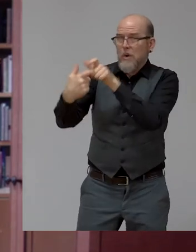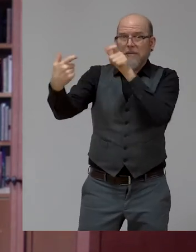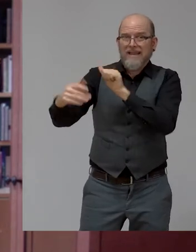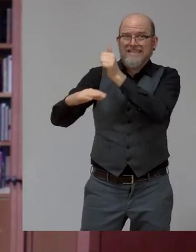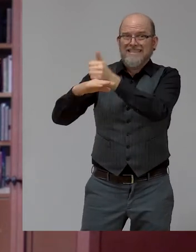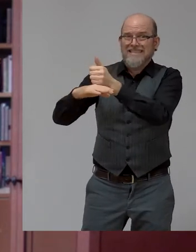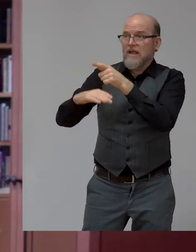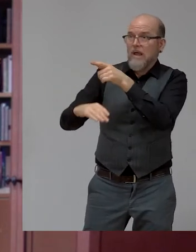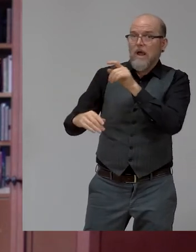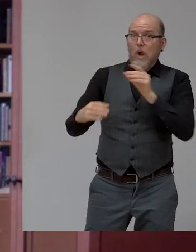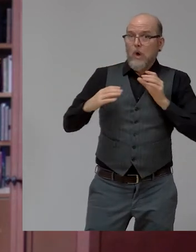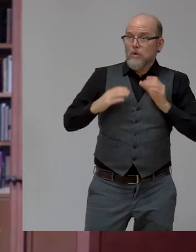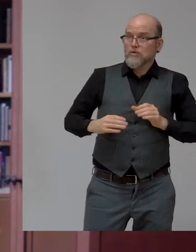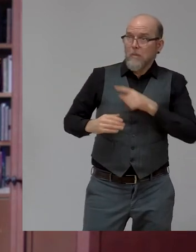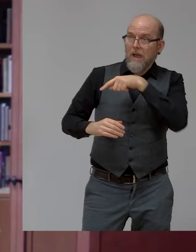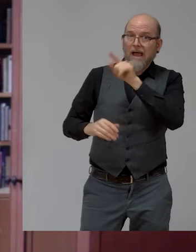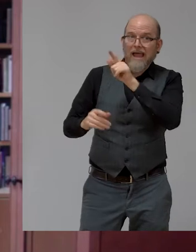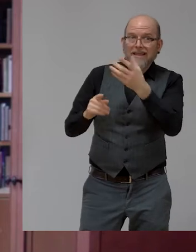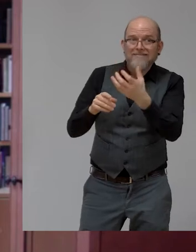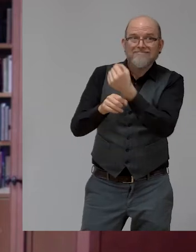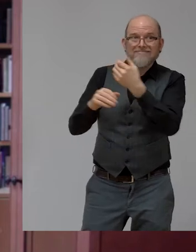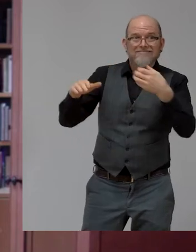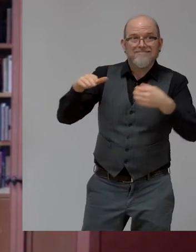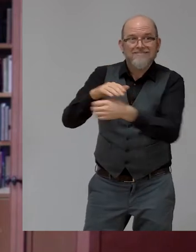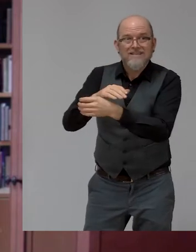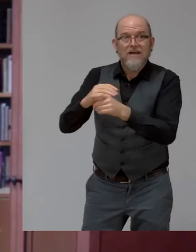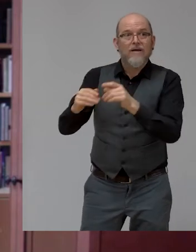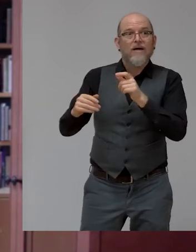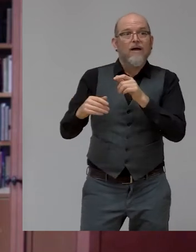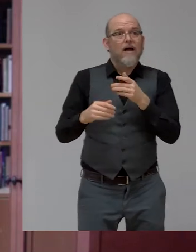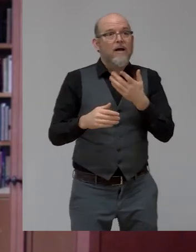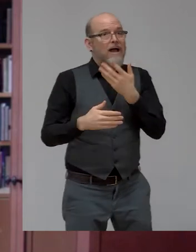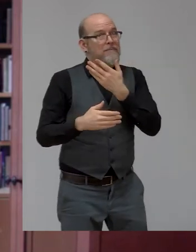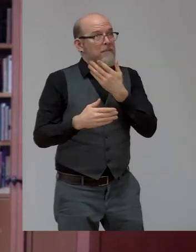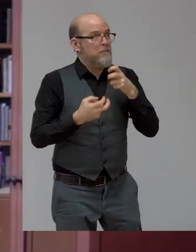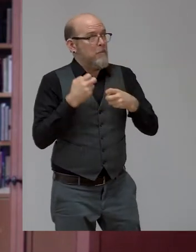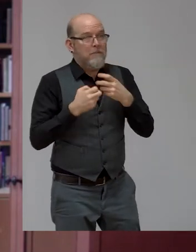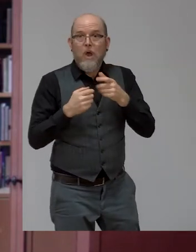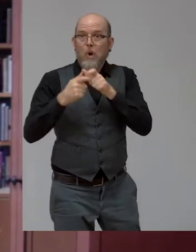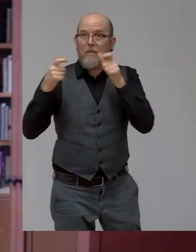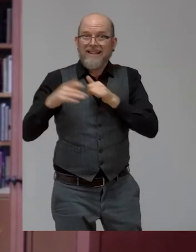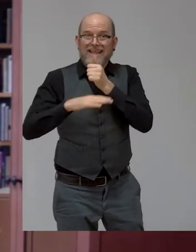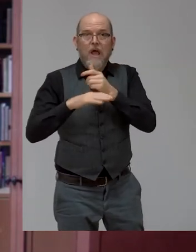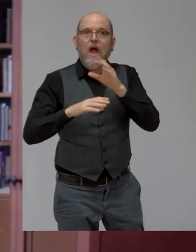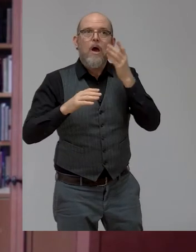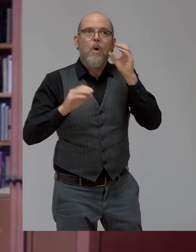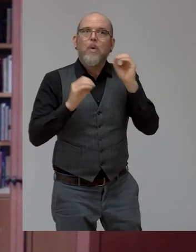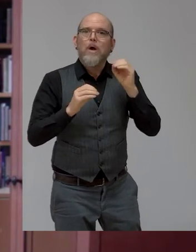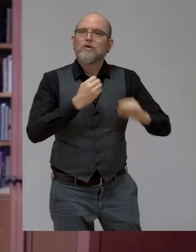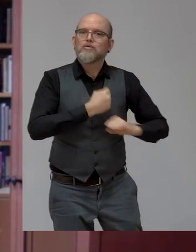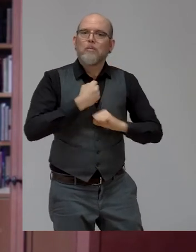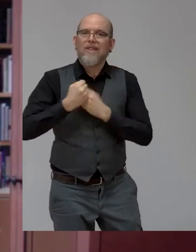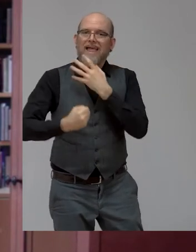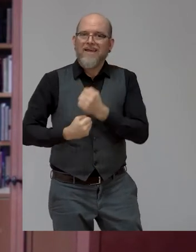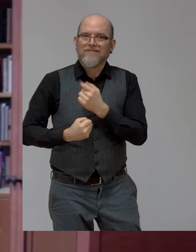there's a missing trick here, yes? That if you help the private sector to understand how to meet the needs of their customers, they will start to